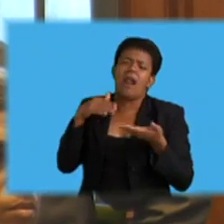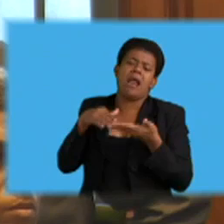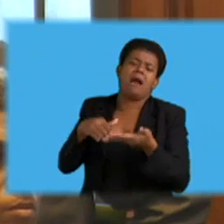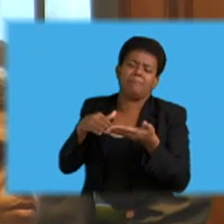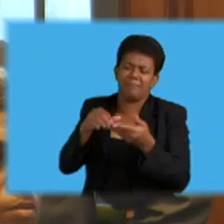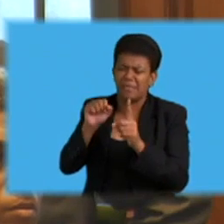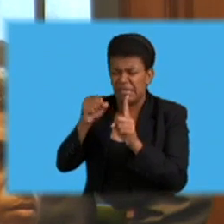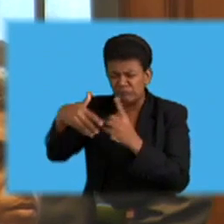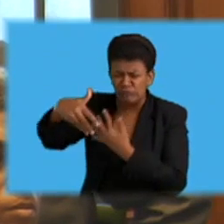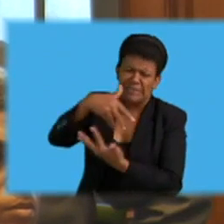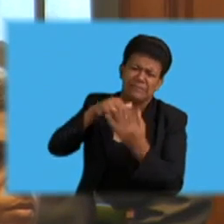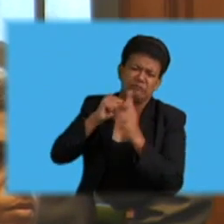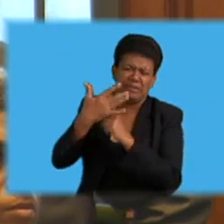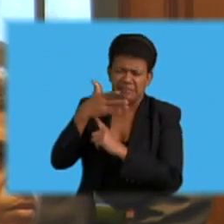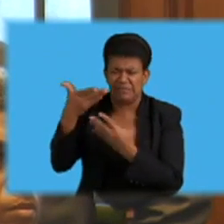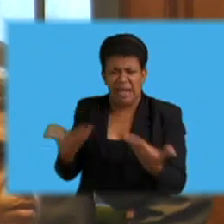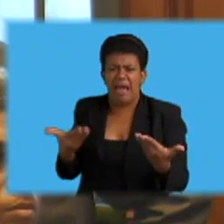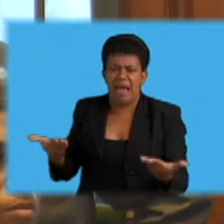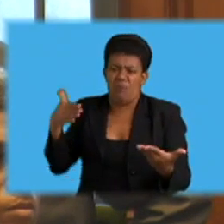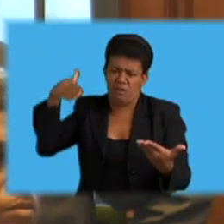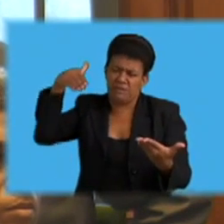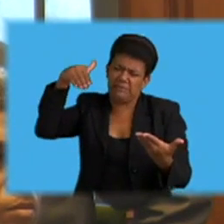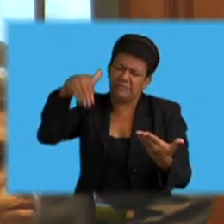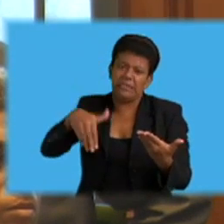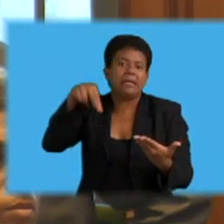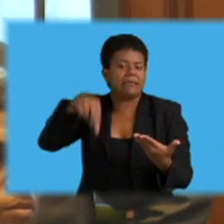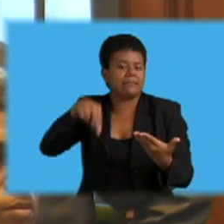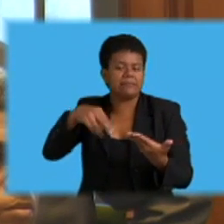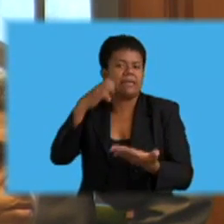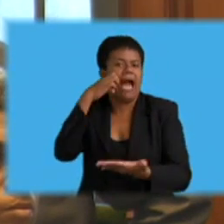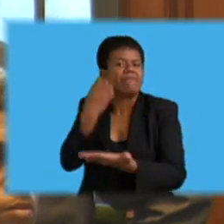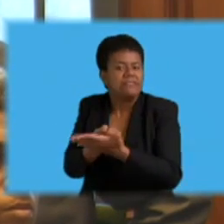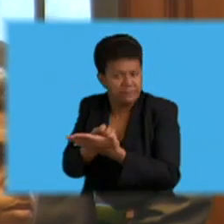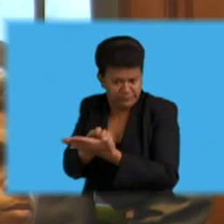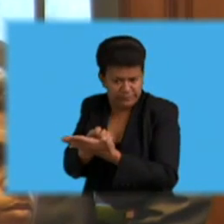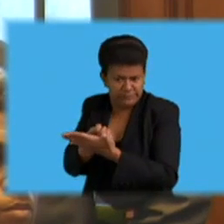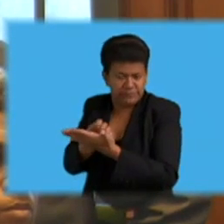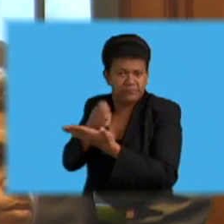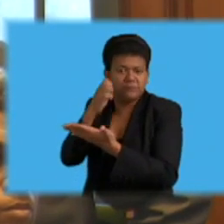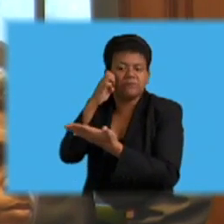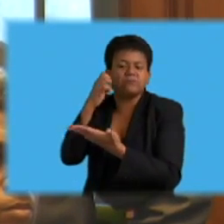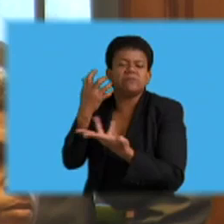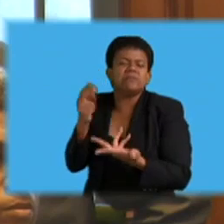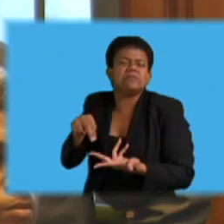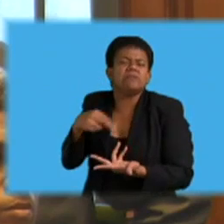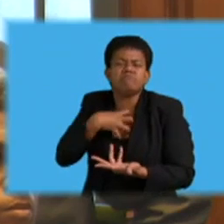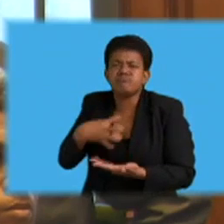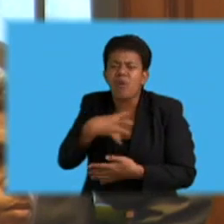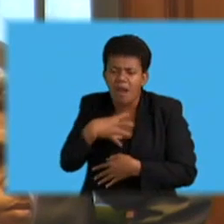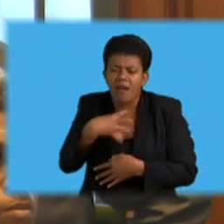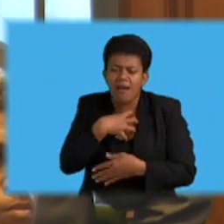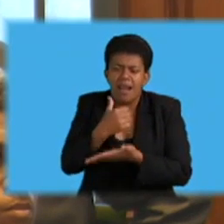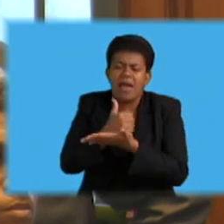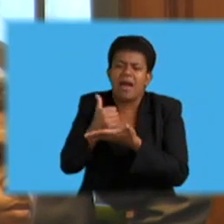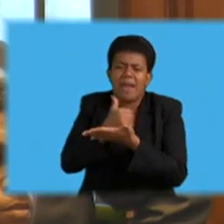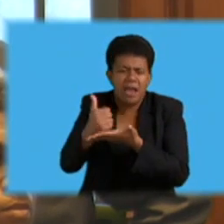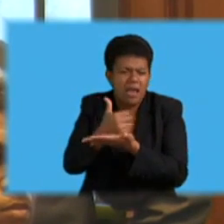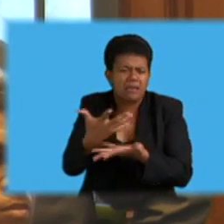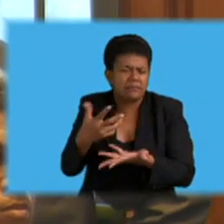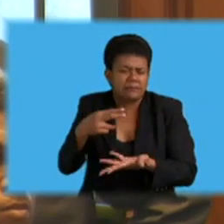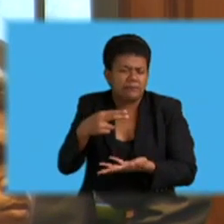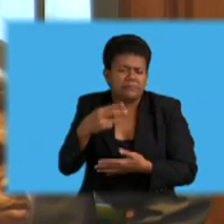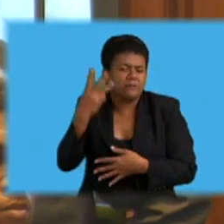kind of evidence-based approach to the problem of gender violence. And this all comes about when people do not understand